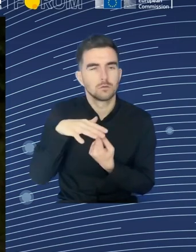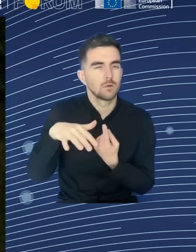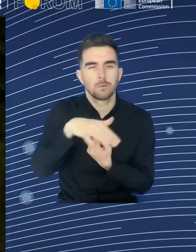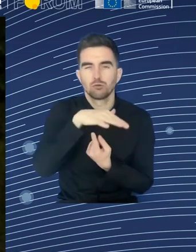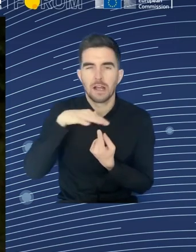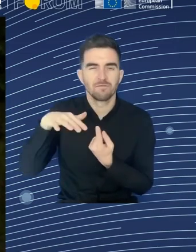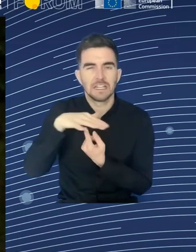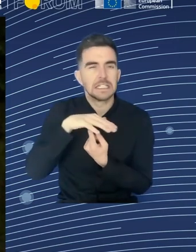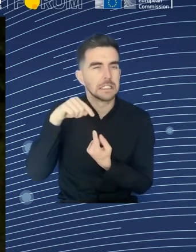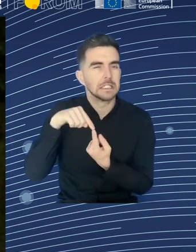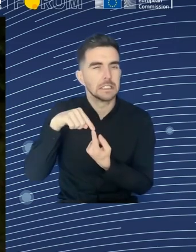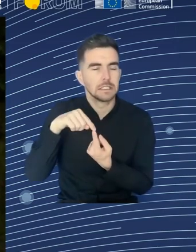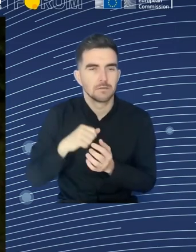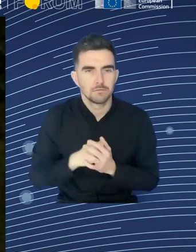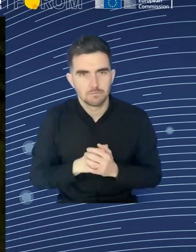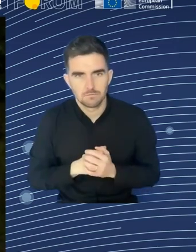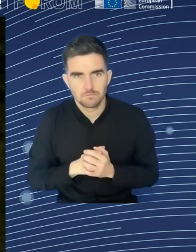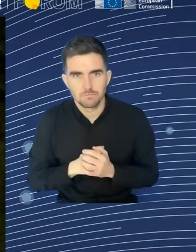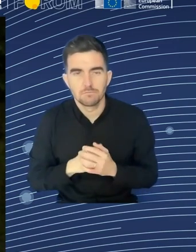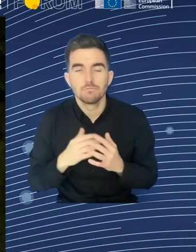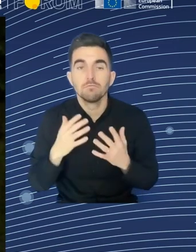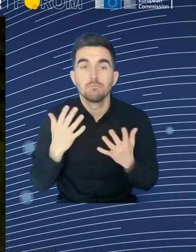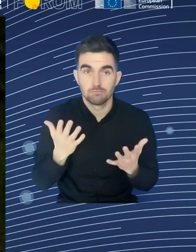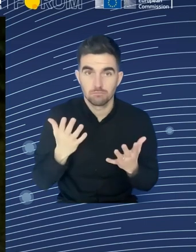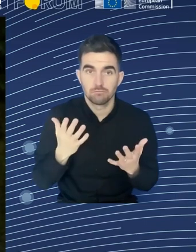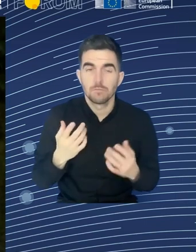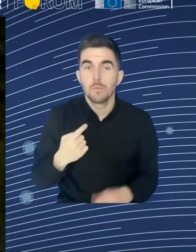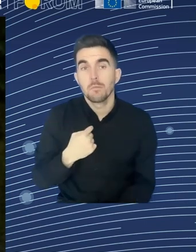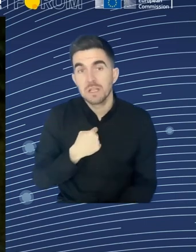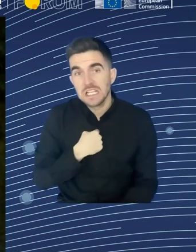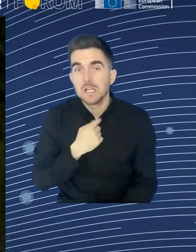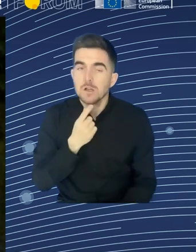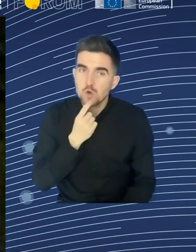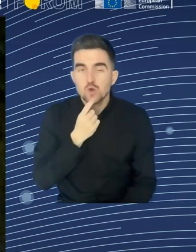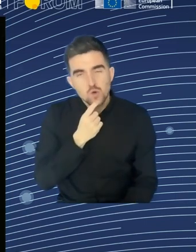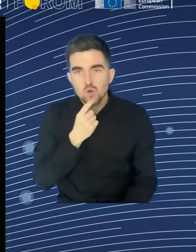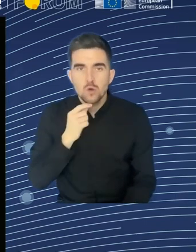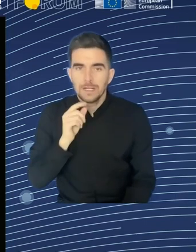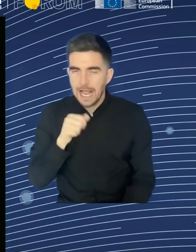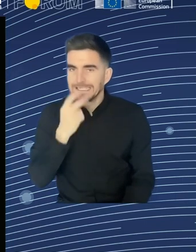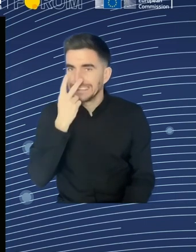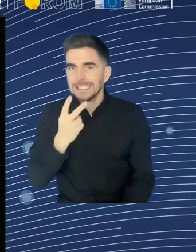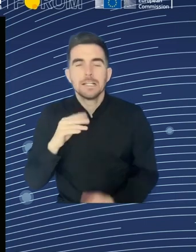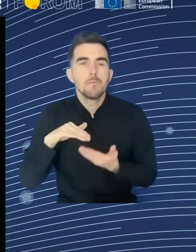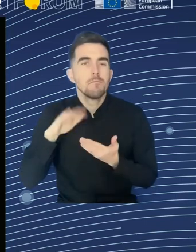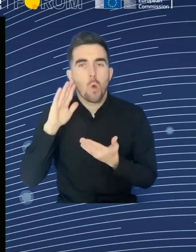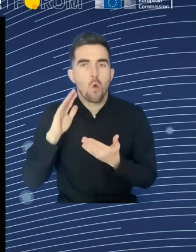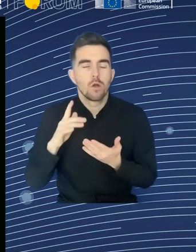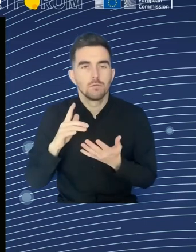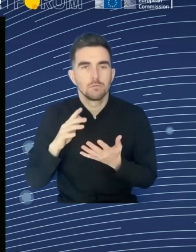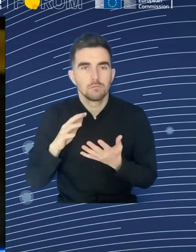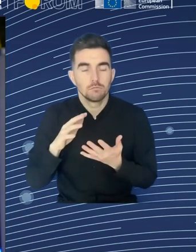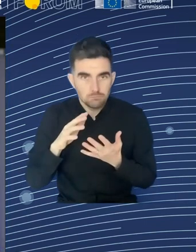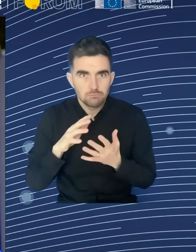population aging for, I think, we're going to peak, like, in 40 years from now or something. Yeah. Tanya? Coming from a